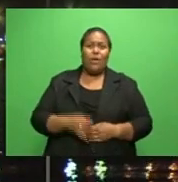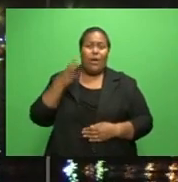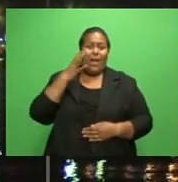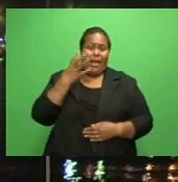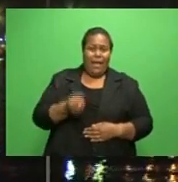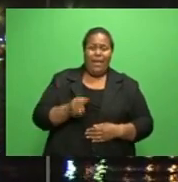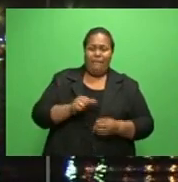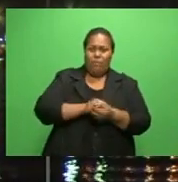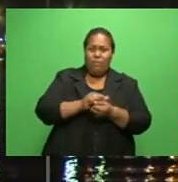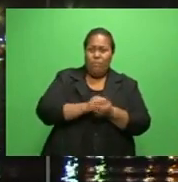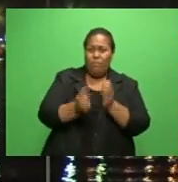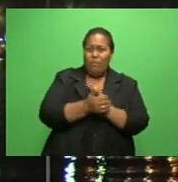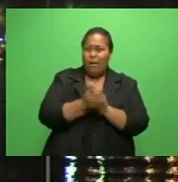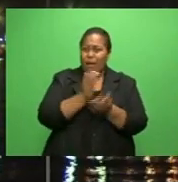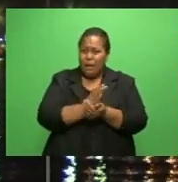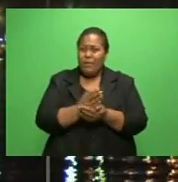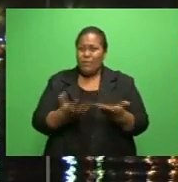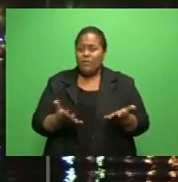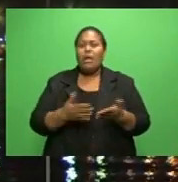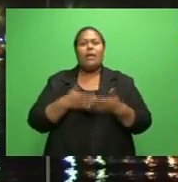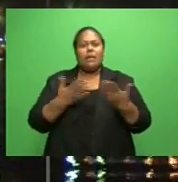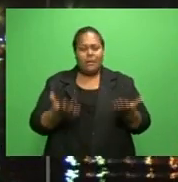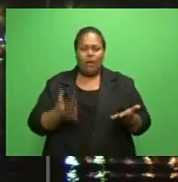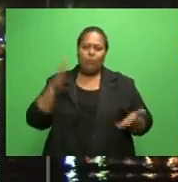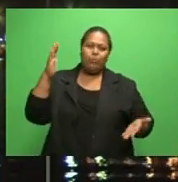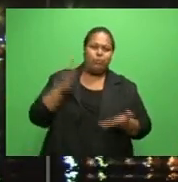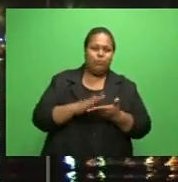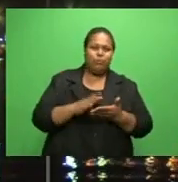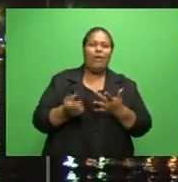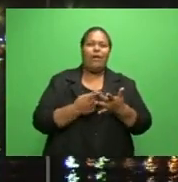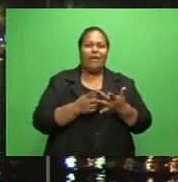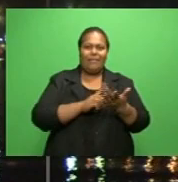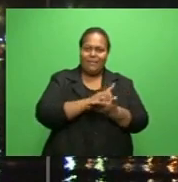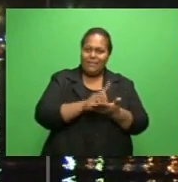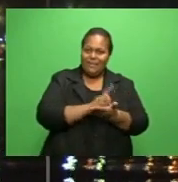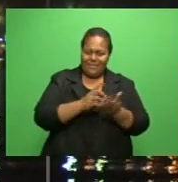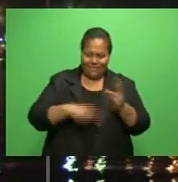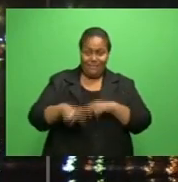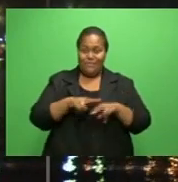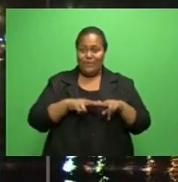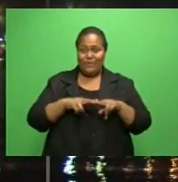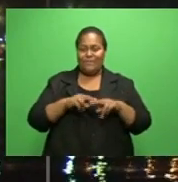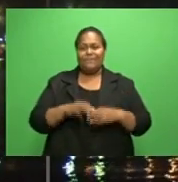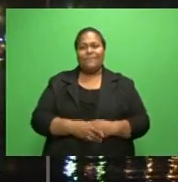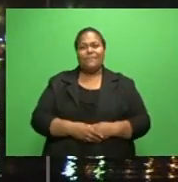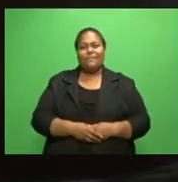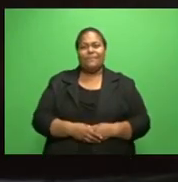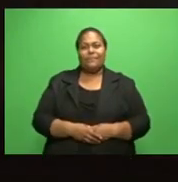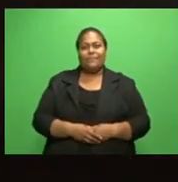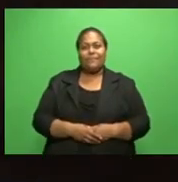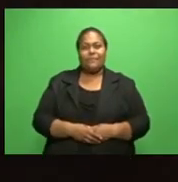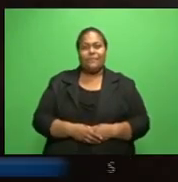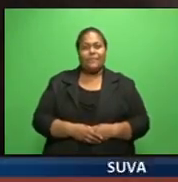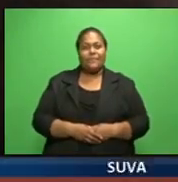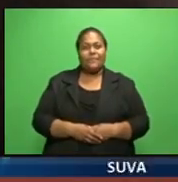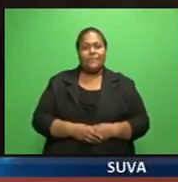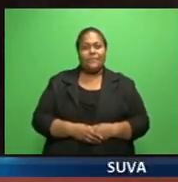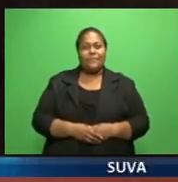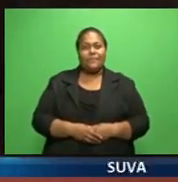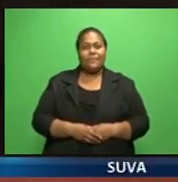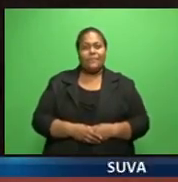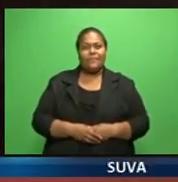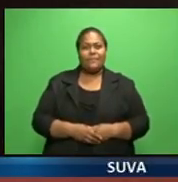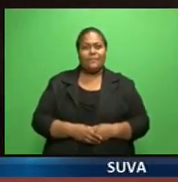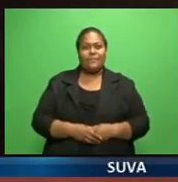such as handwashing, has produced influenza transmission in Fiji. Kritika Kumar reports. Health experts